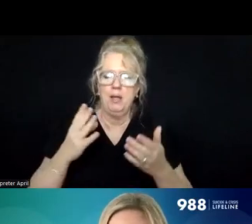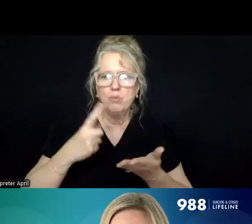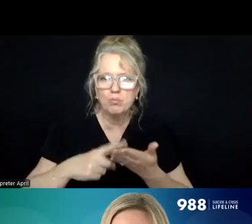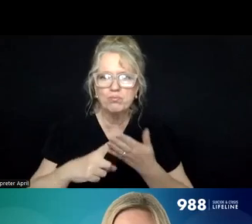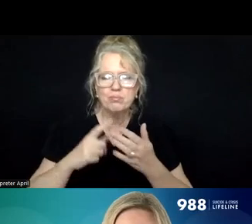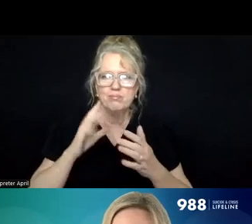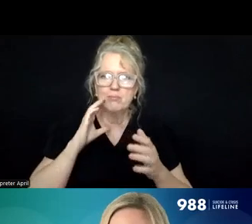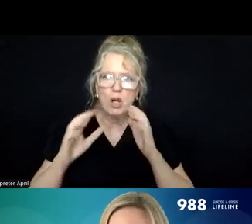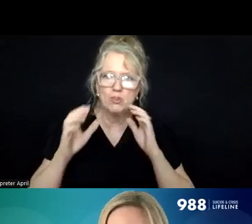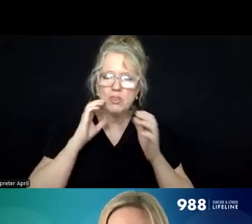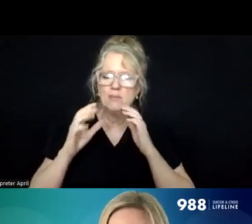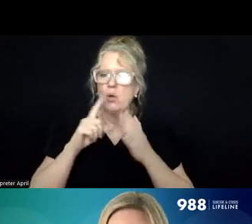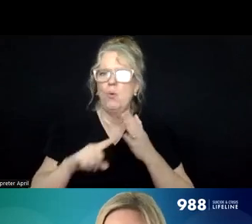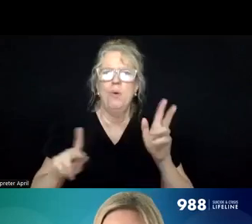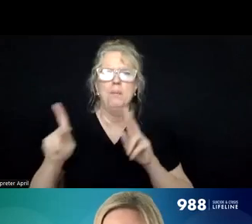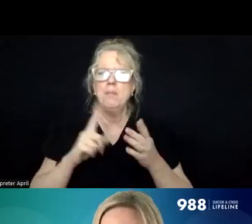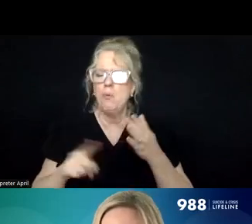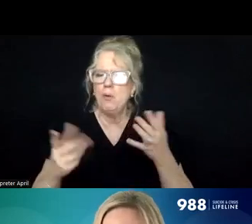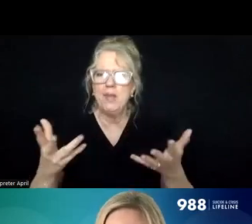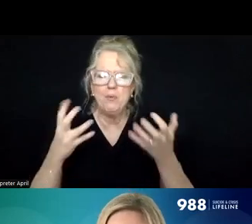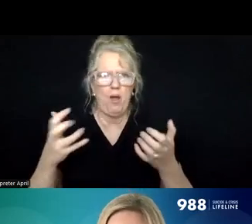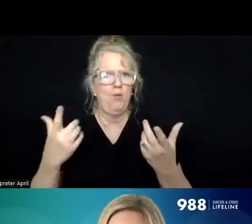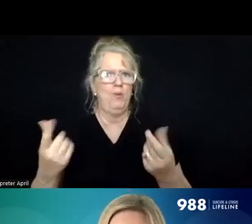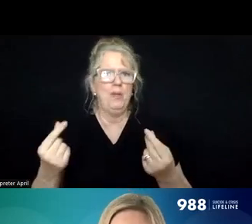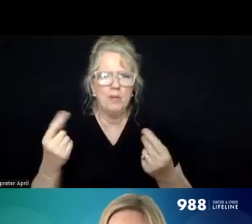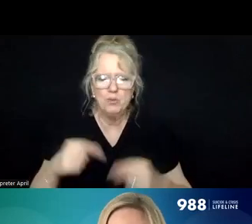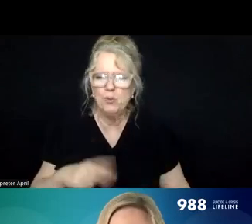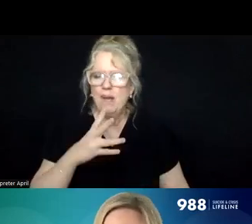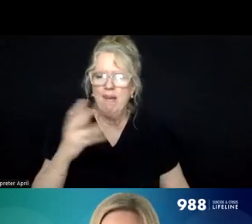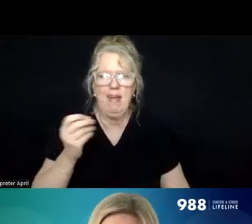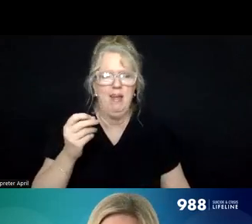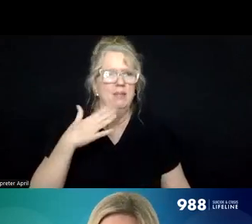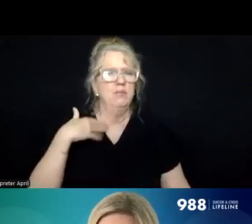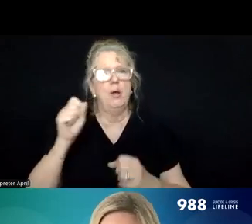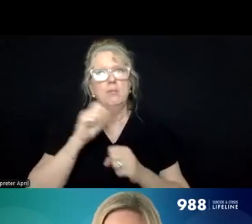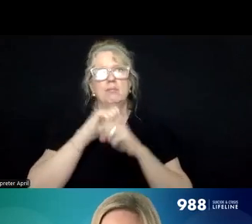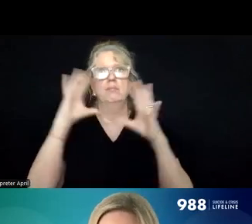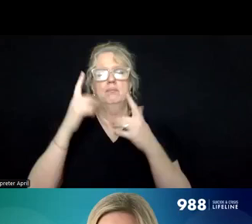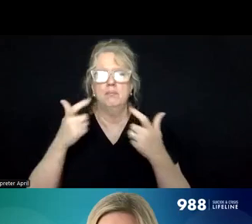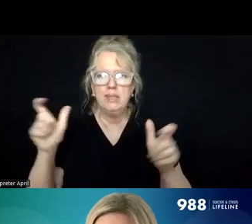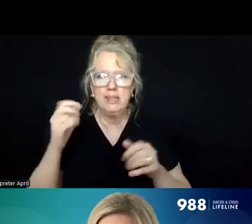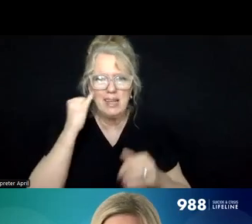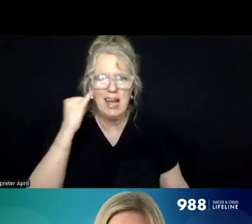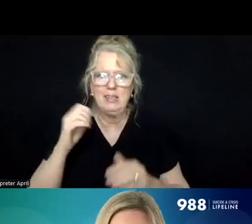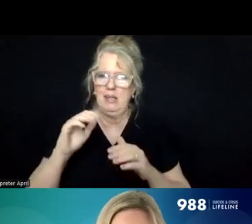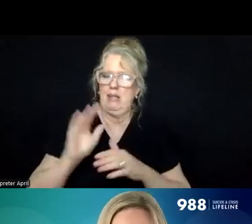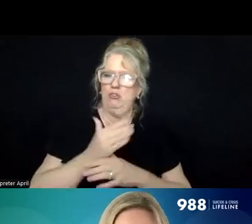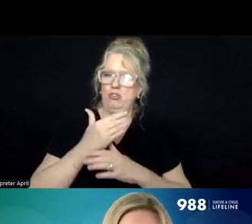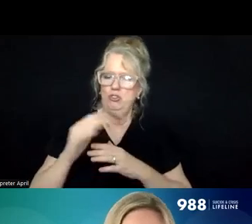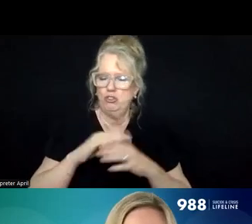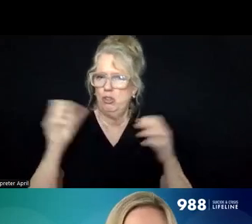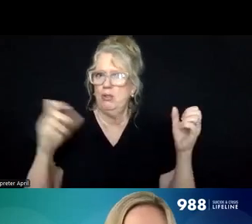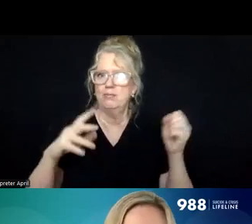about what people want to do that day, what they're thinking, what let we have a big idea sharing about how can we spread the word in a